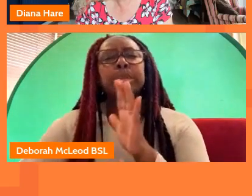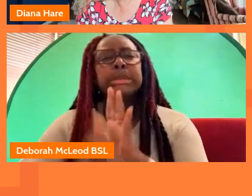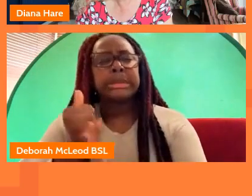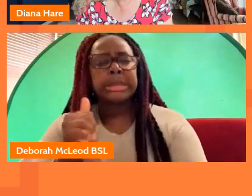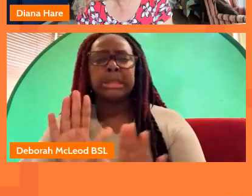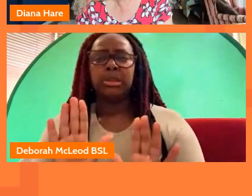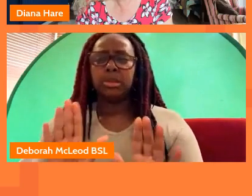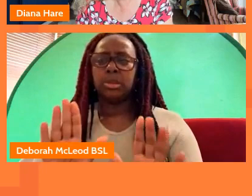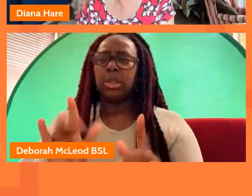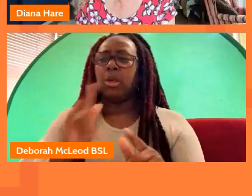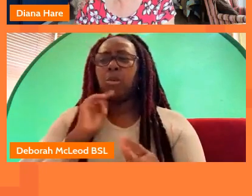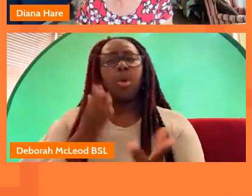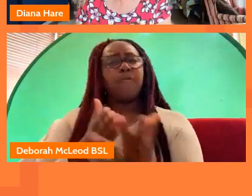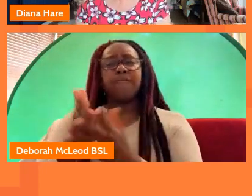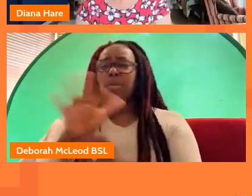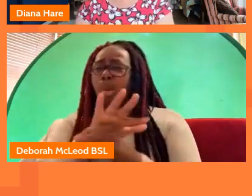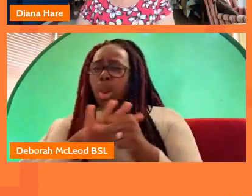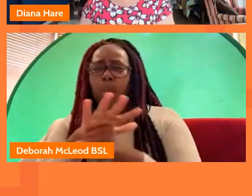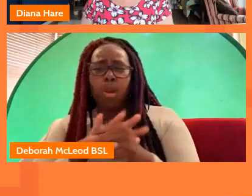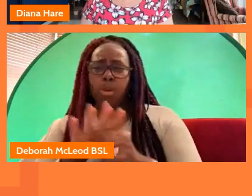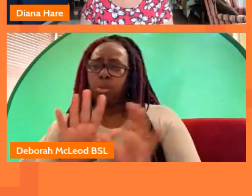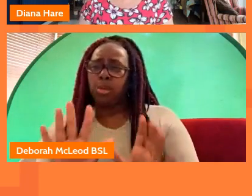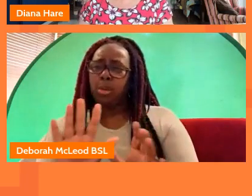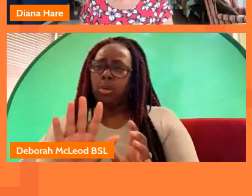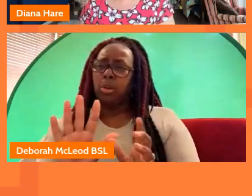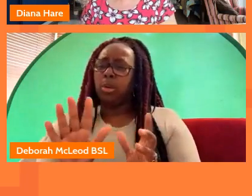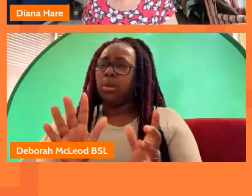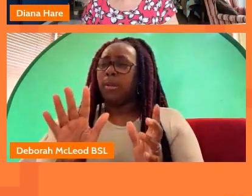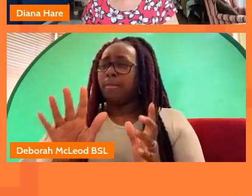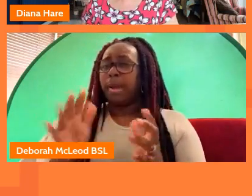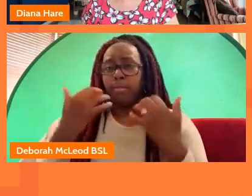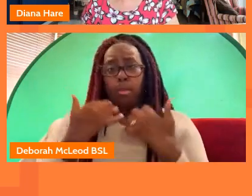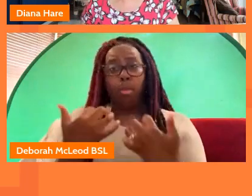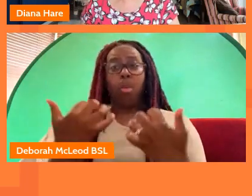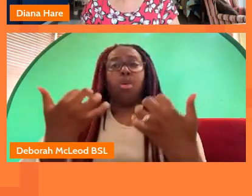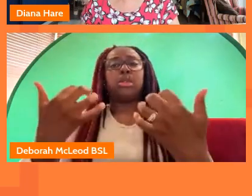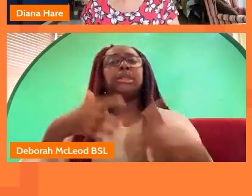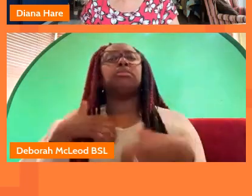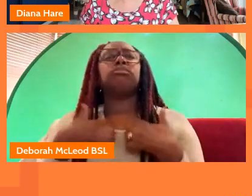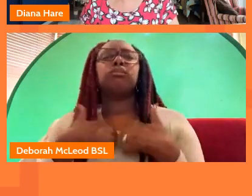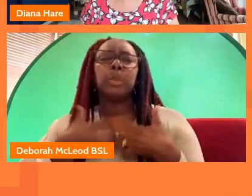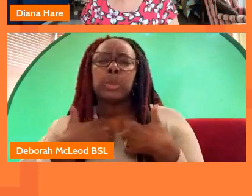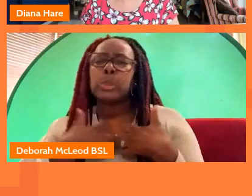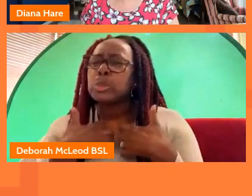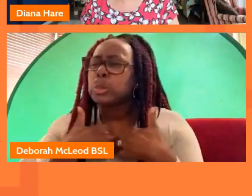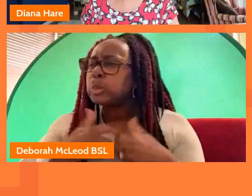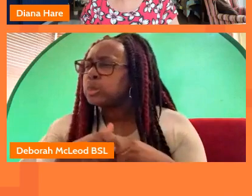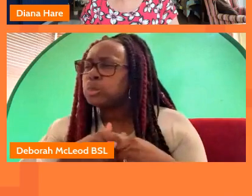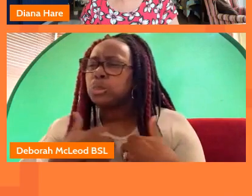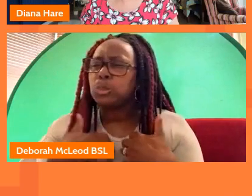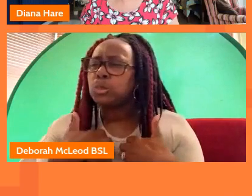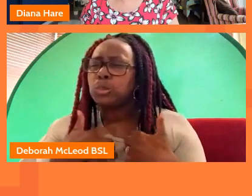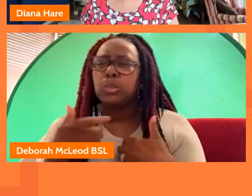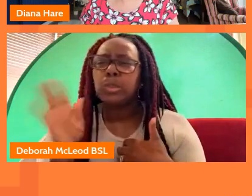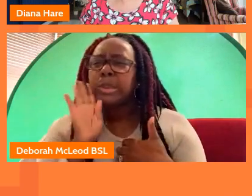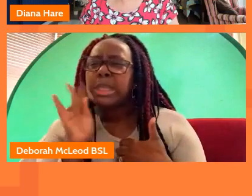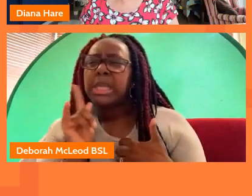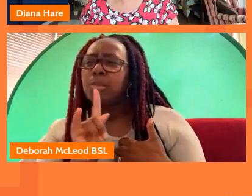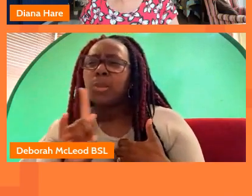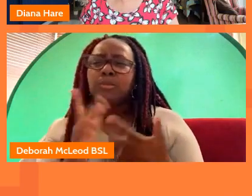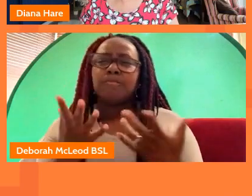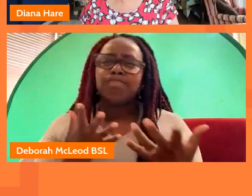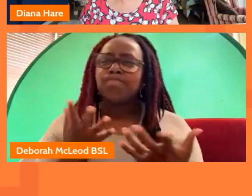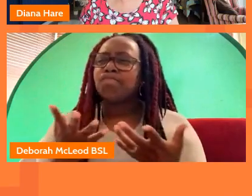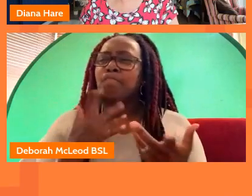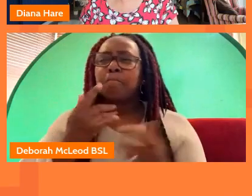necessarily through local talent it's through new talent i think the audience has got an interest and a keenness to hear about you